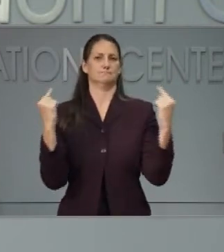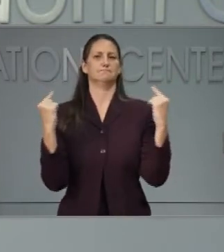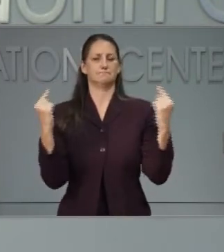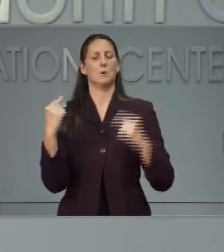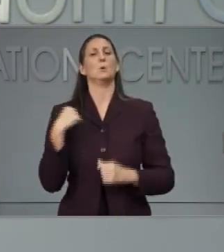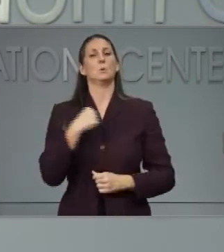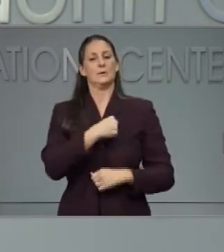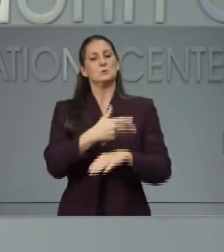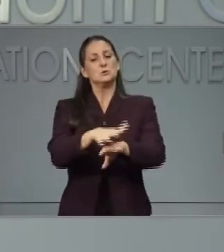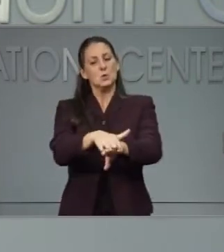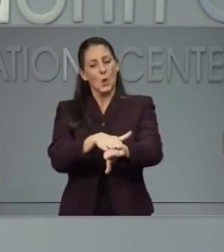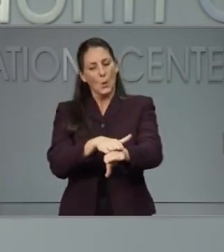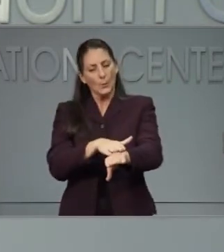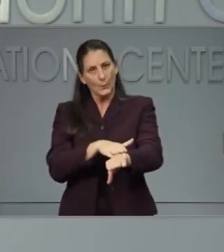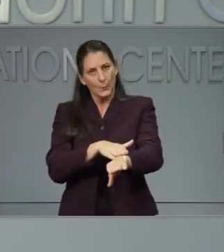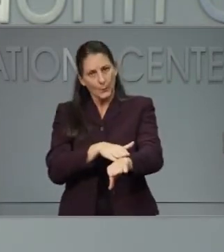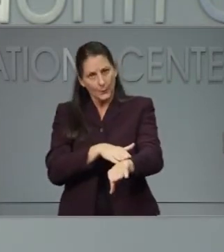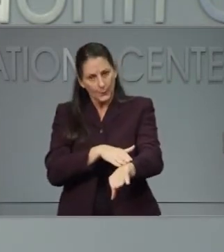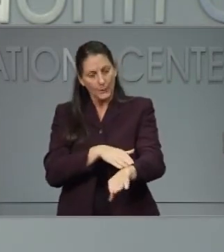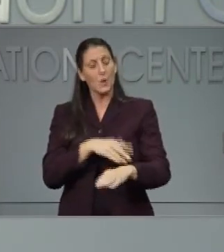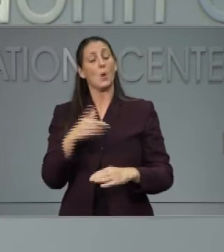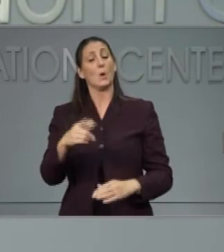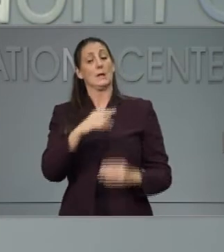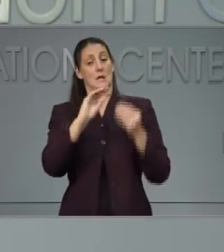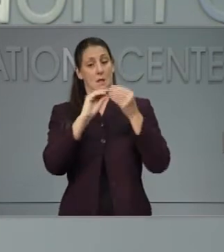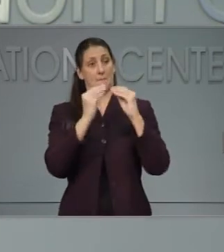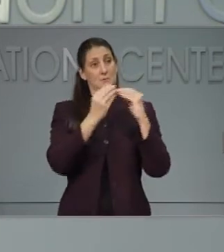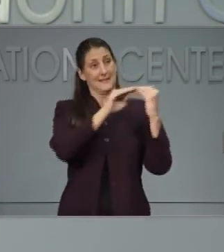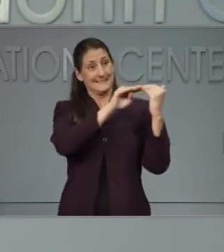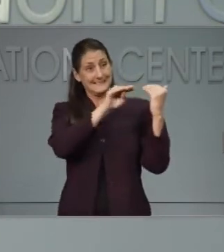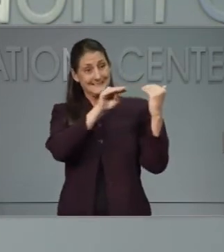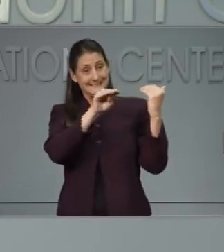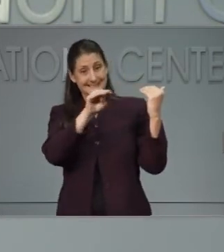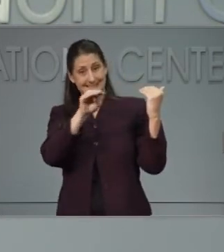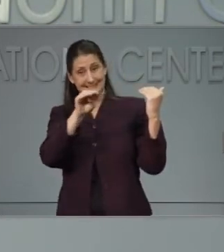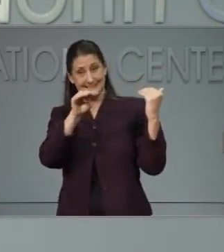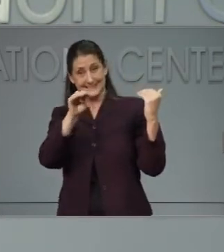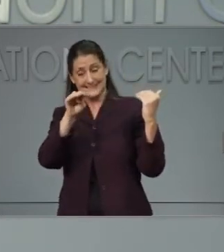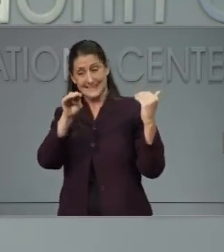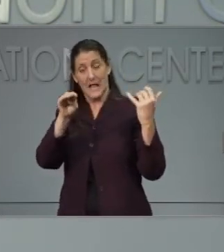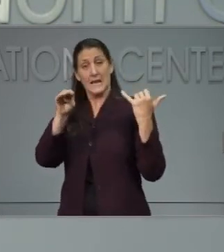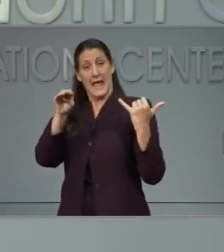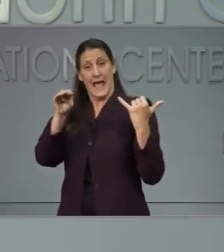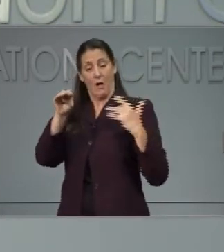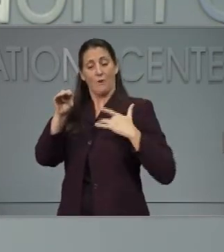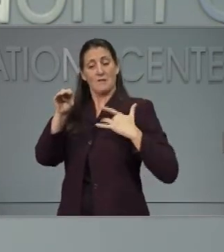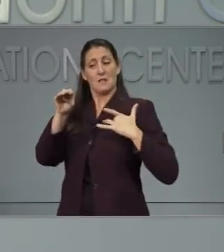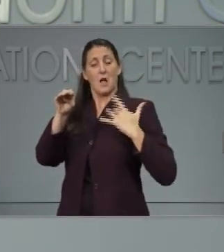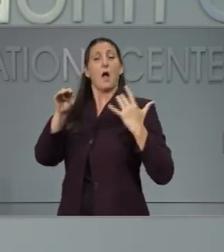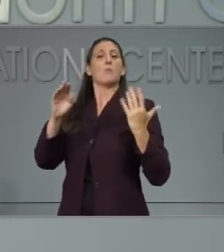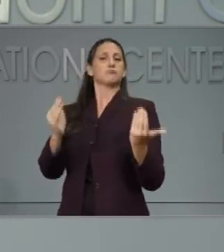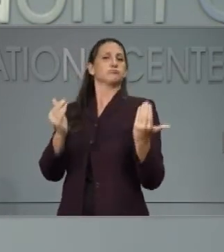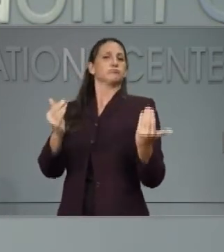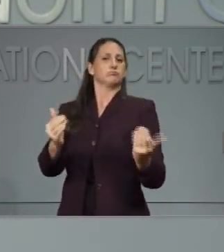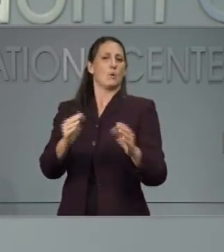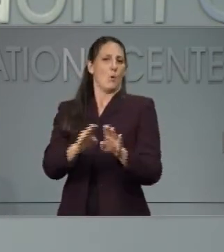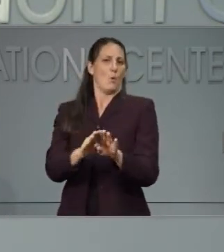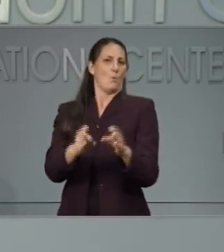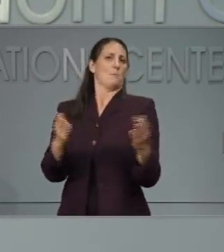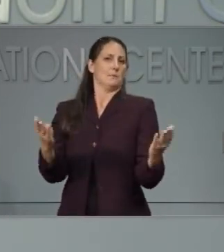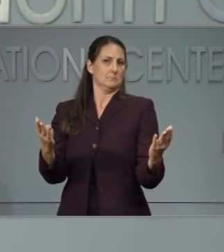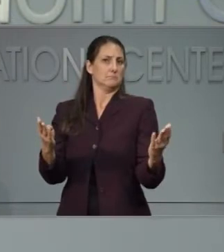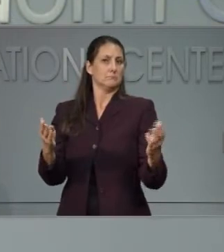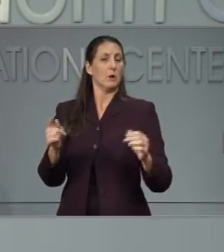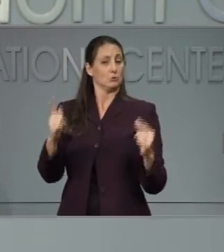We think it's positive movement. We think it can help to boost our economy. in a safe way. And we